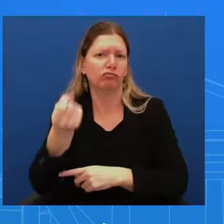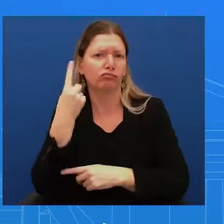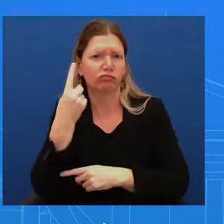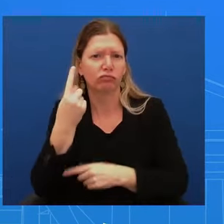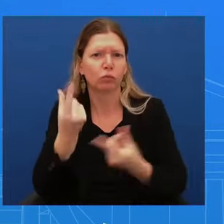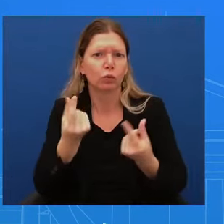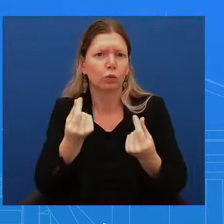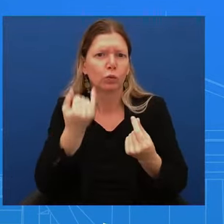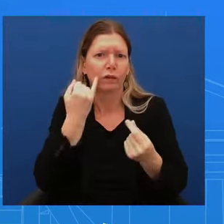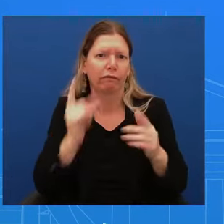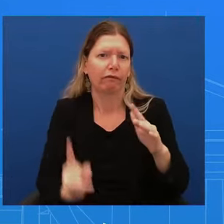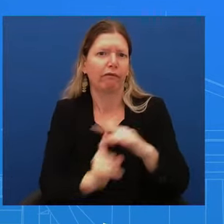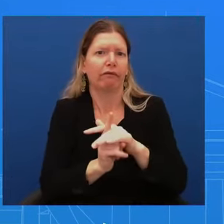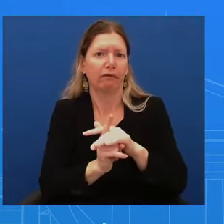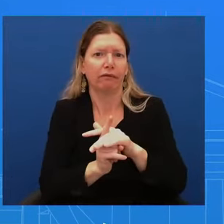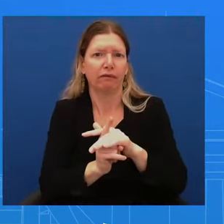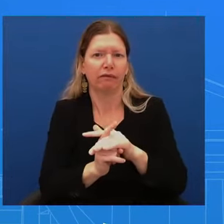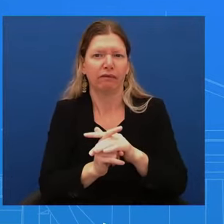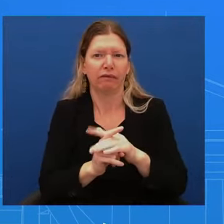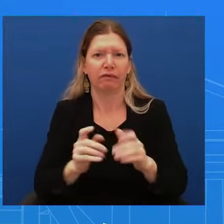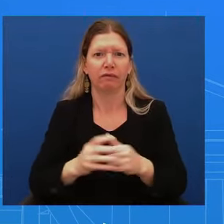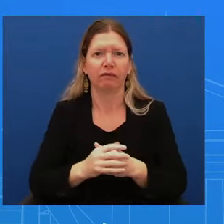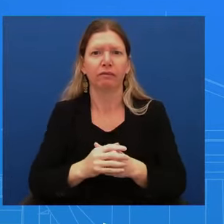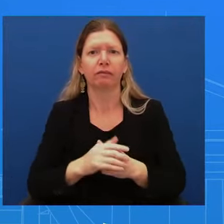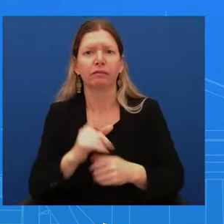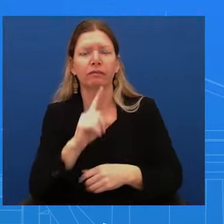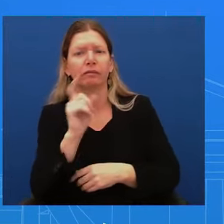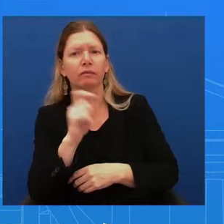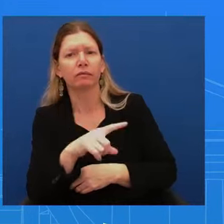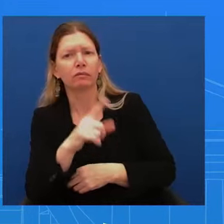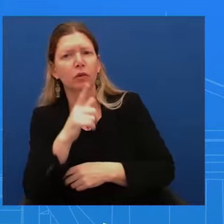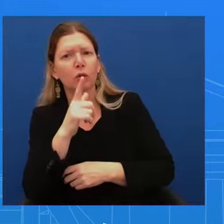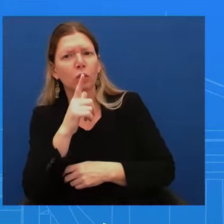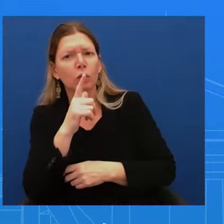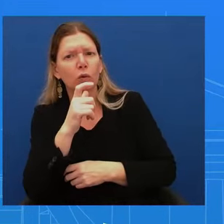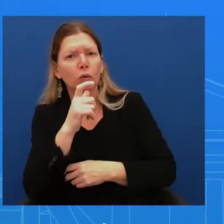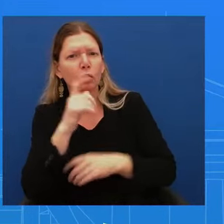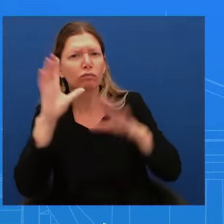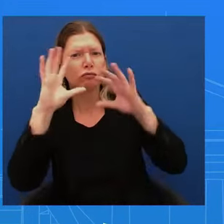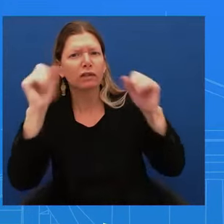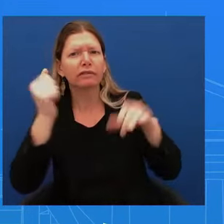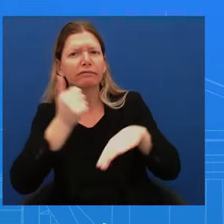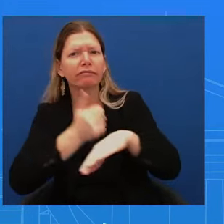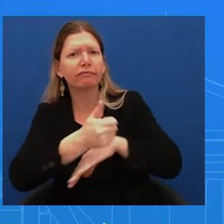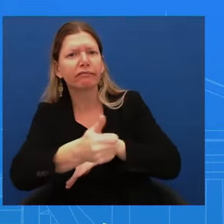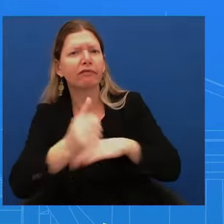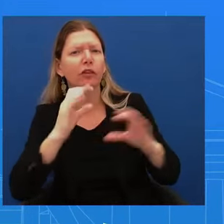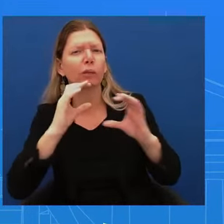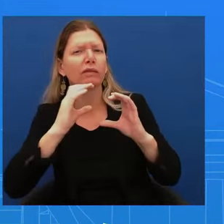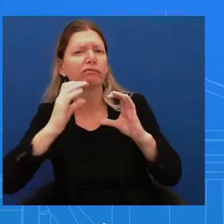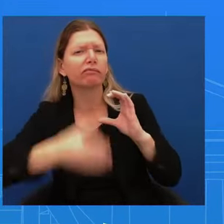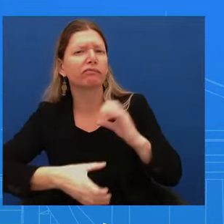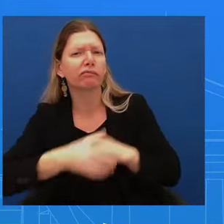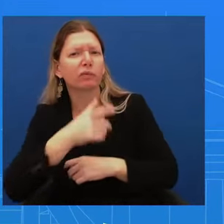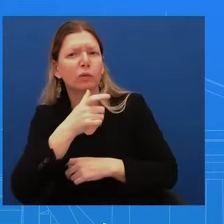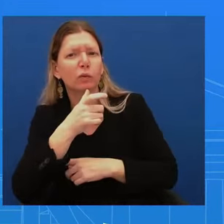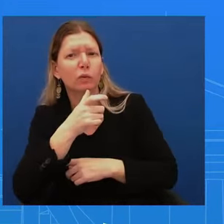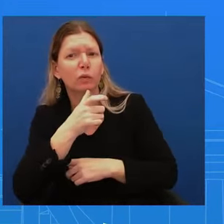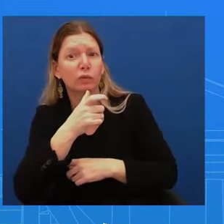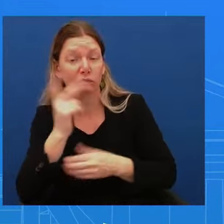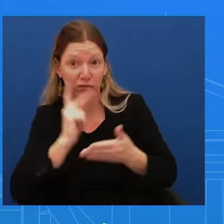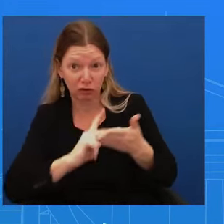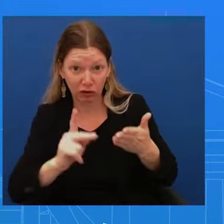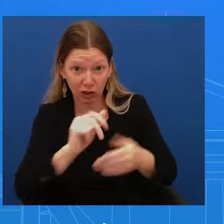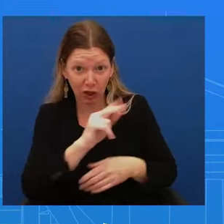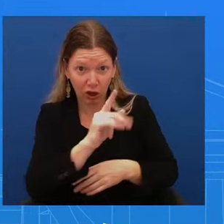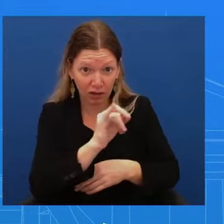president hold responsible for this lapse? Secretary Austin, his aides, the chairman of Joint Chiefs, who clearly knew